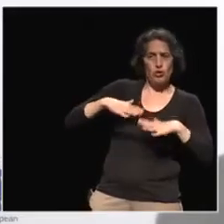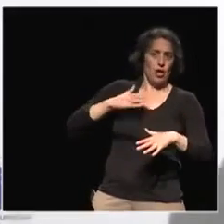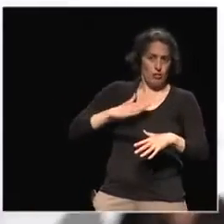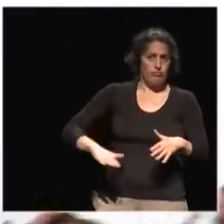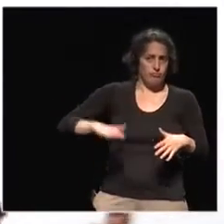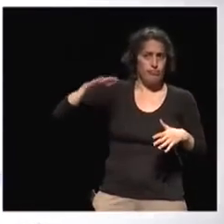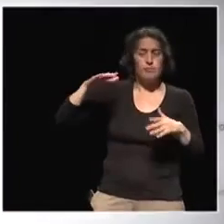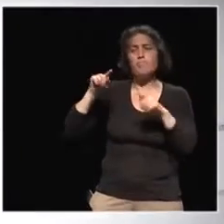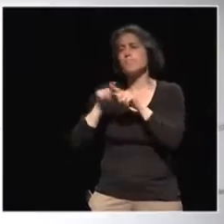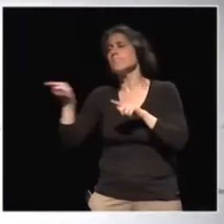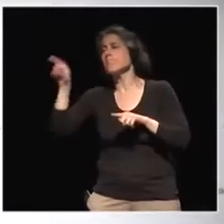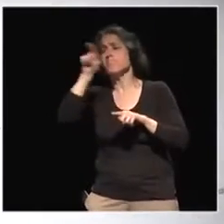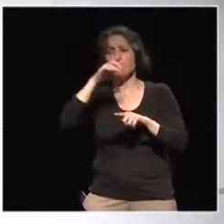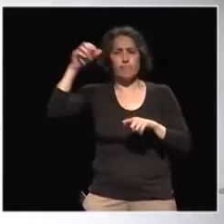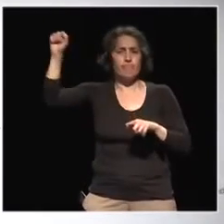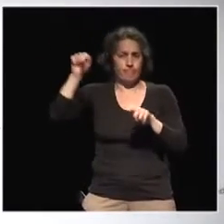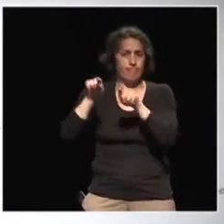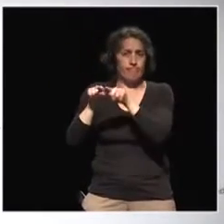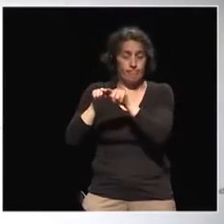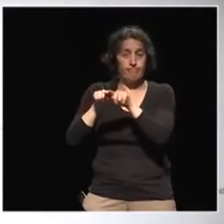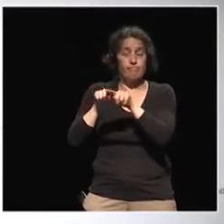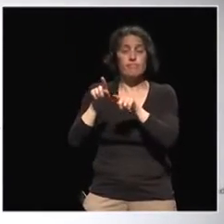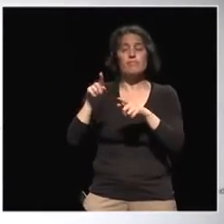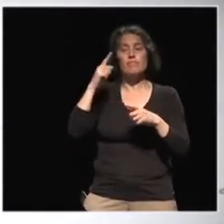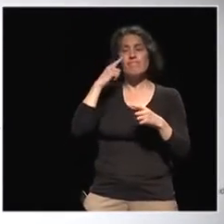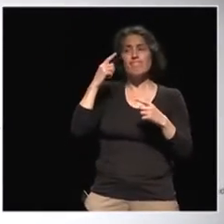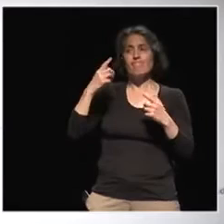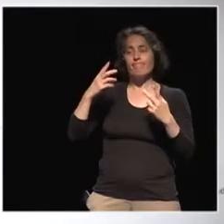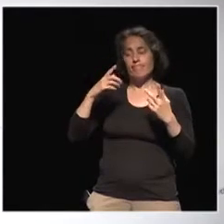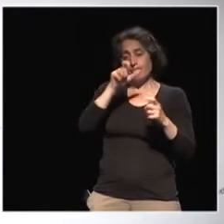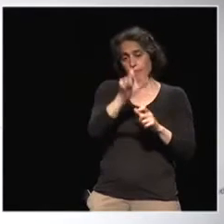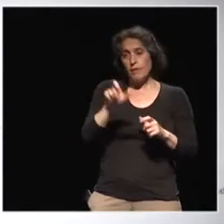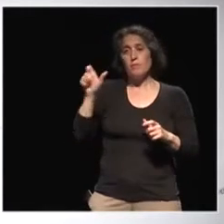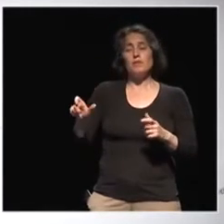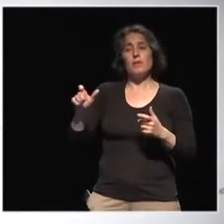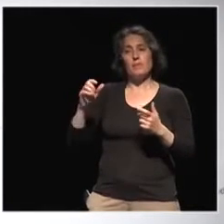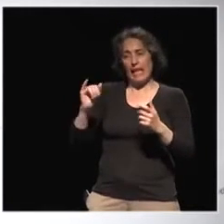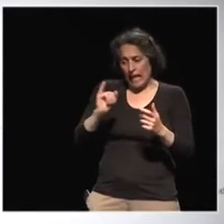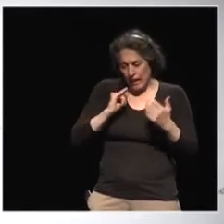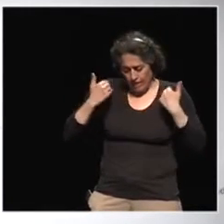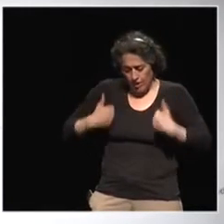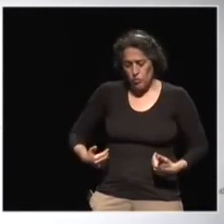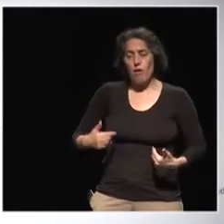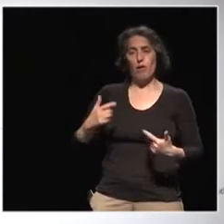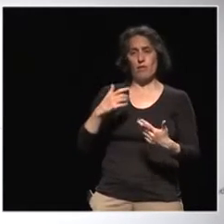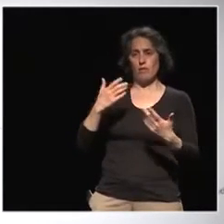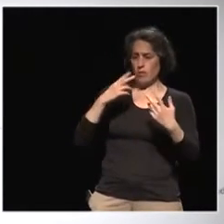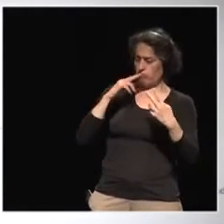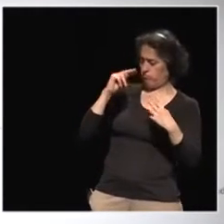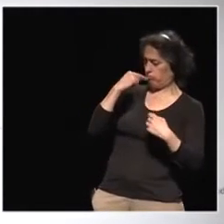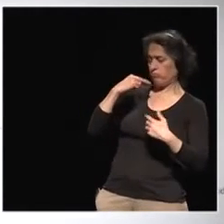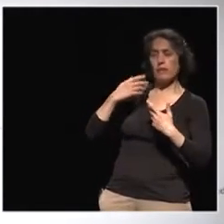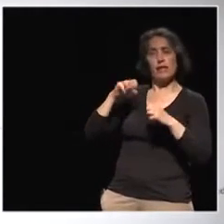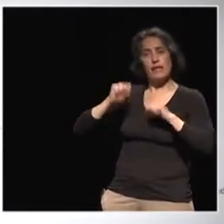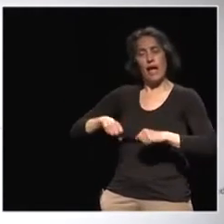each and every individual tries to realize himself individually, tries to protect their interests